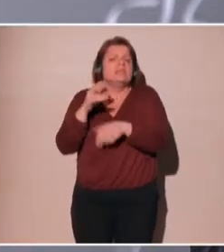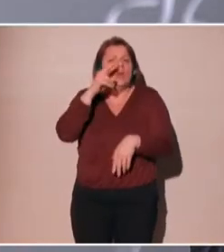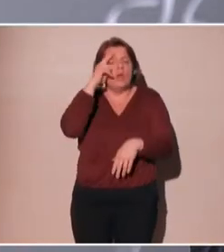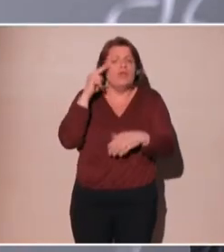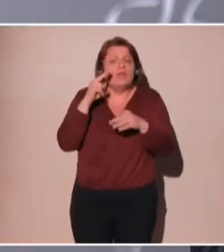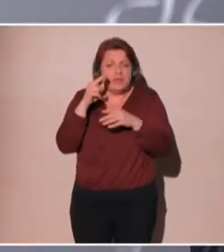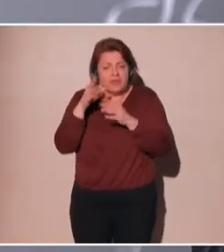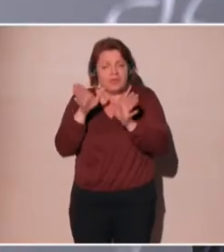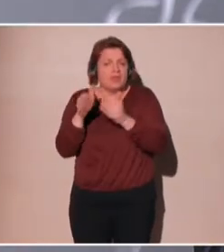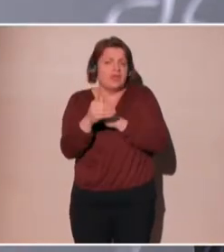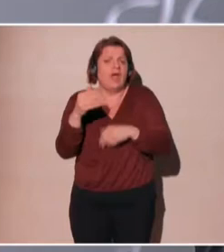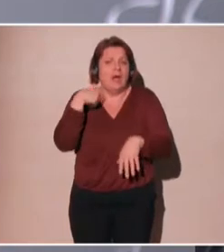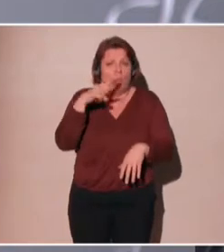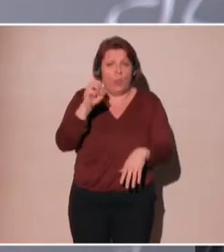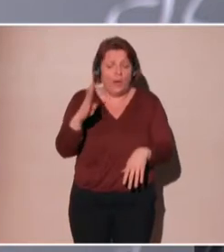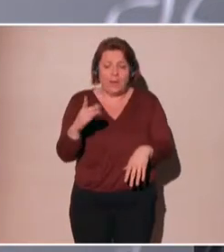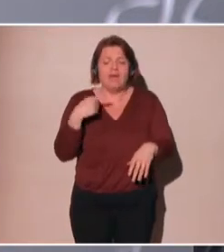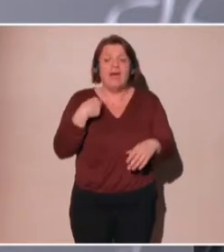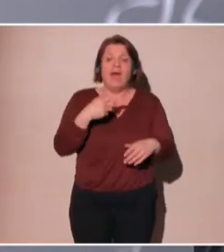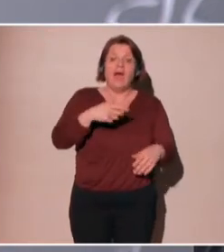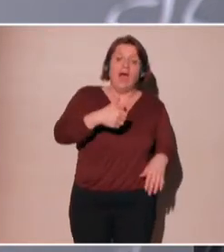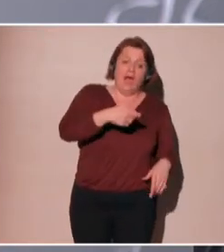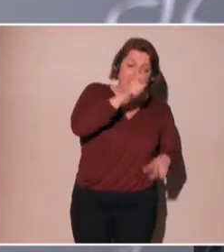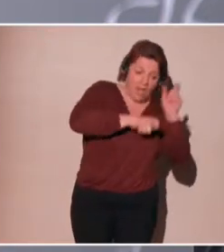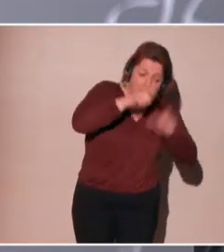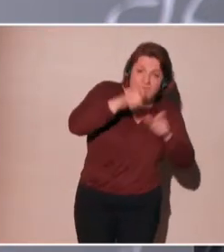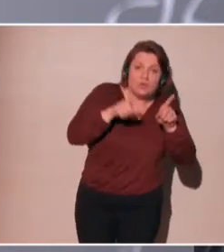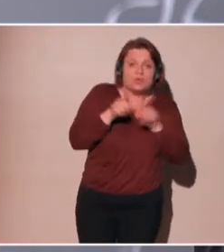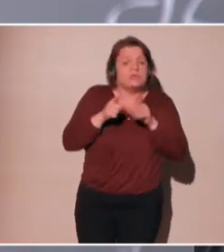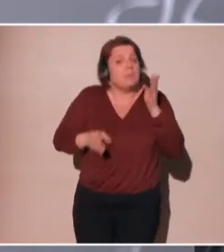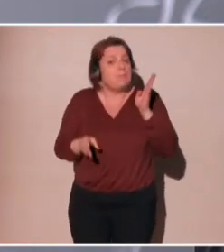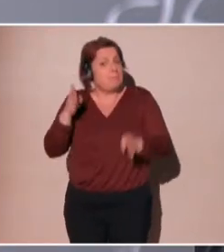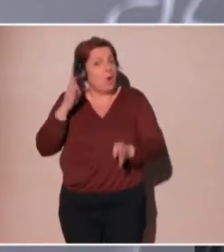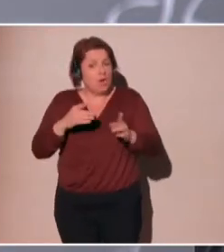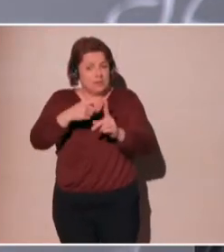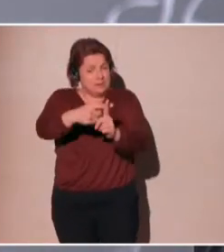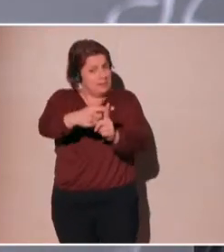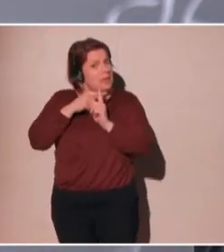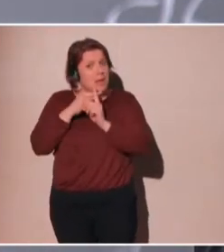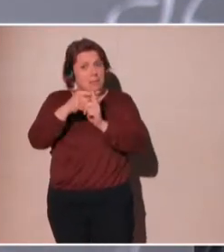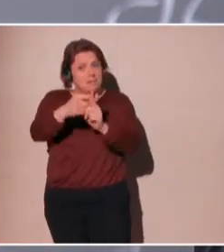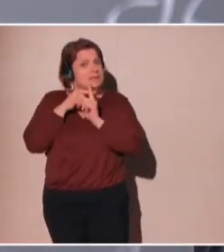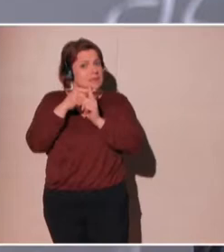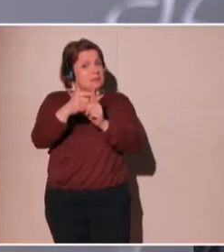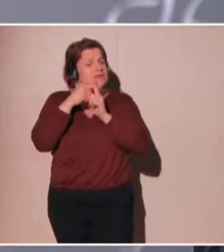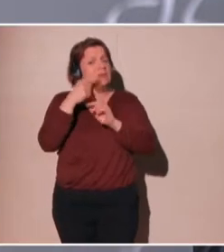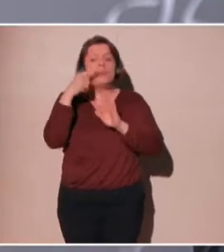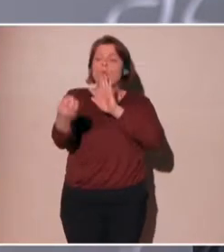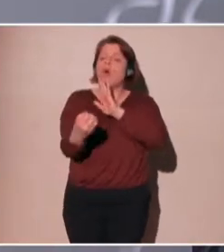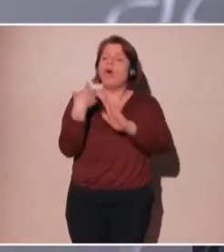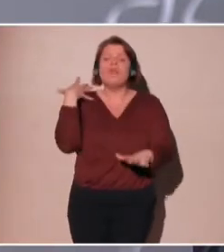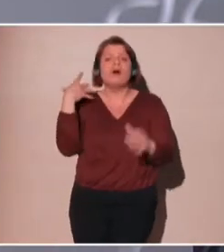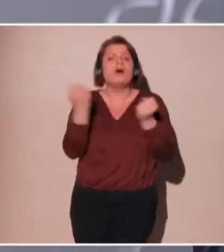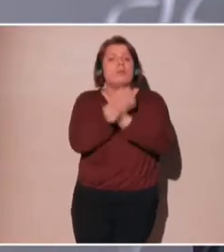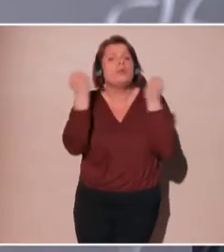are systematically targeting us for other kinds of ads to manipulate us either economically or politically.